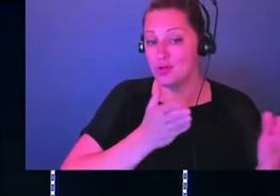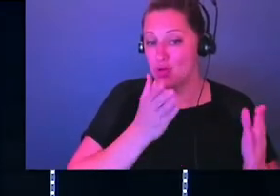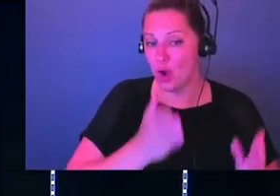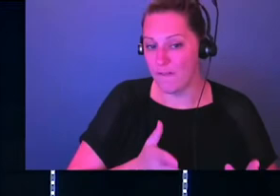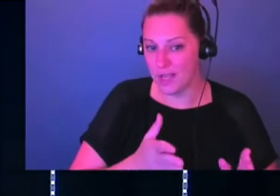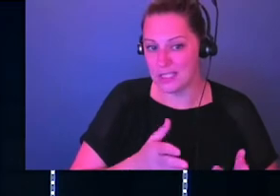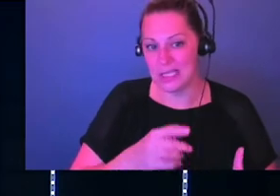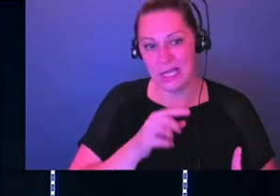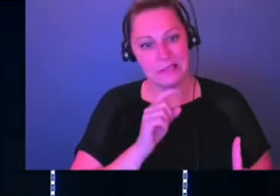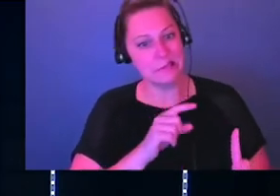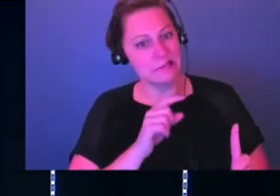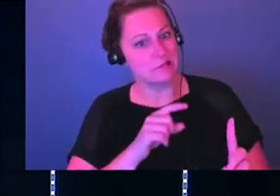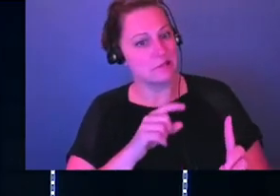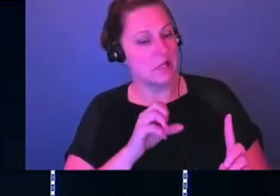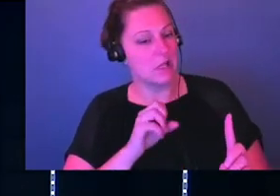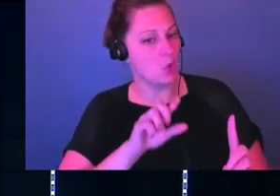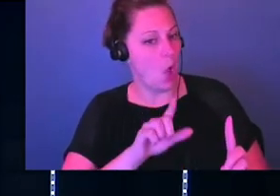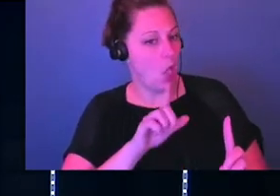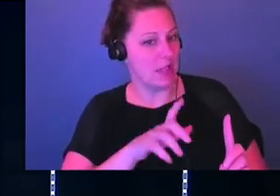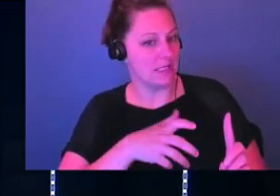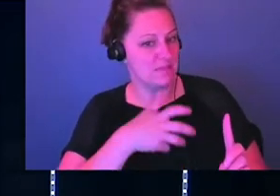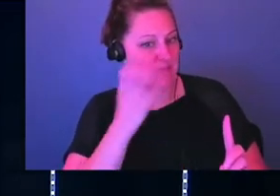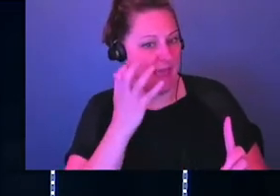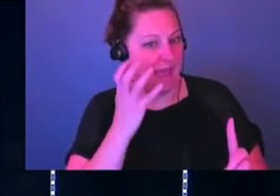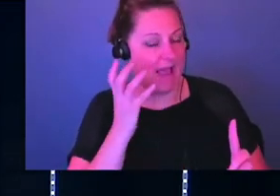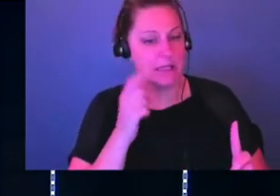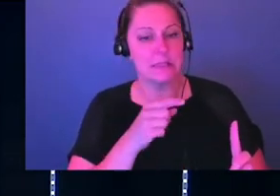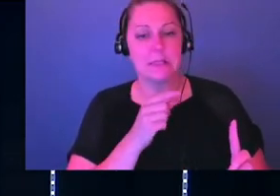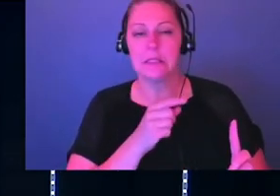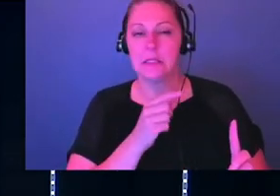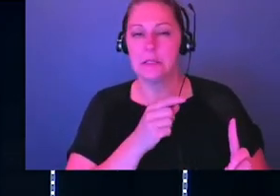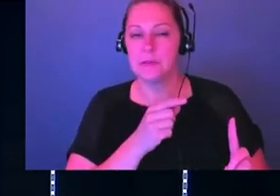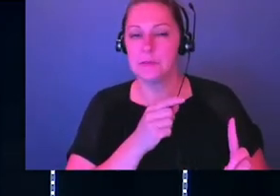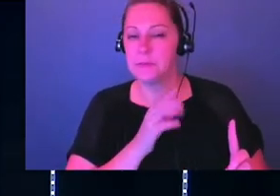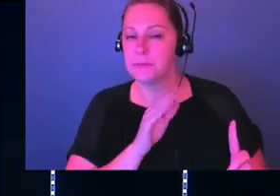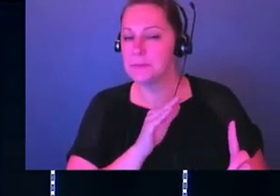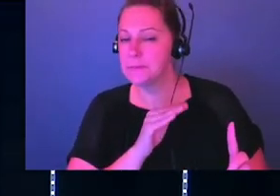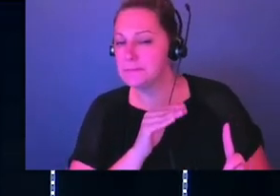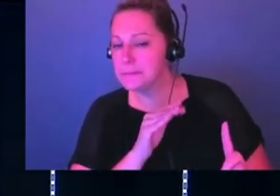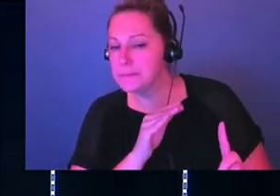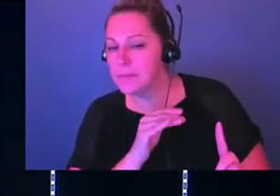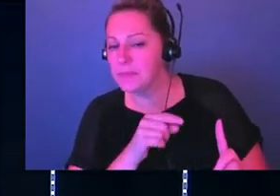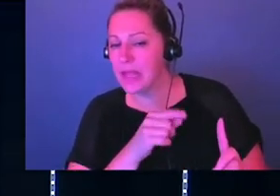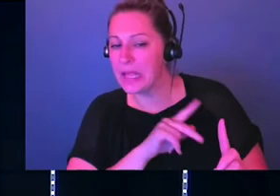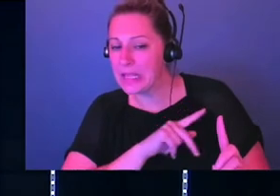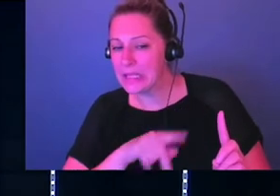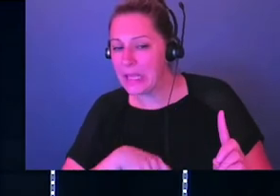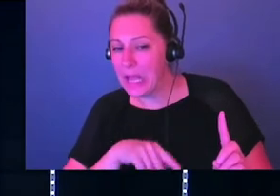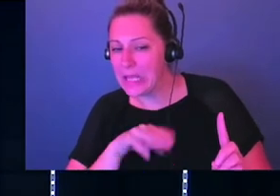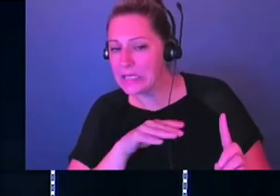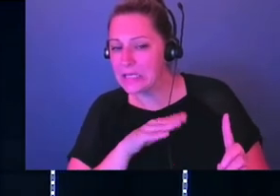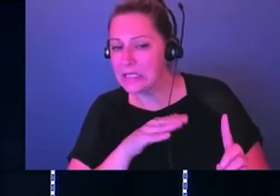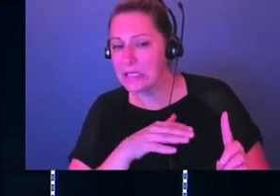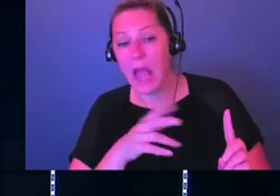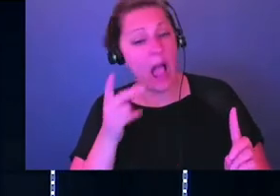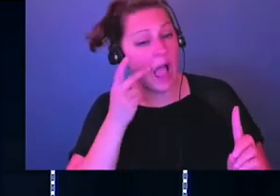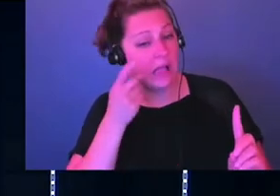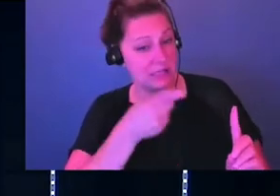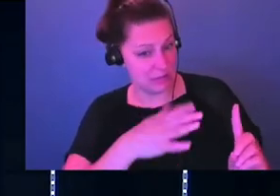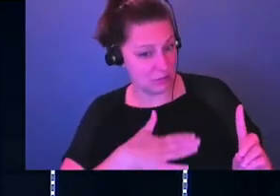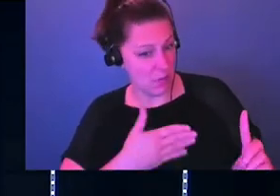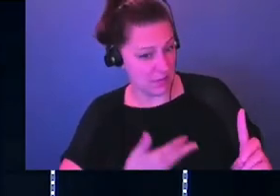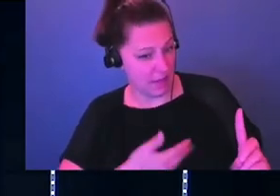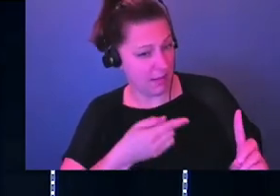he's like, all right, Saul's getting mad. So maybe what should happen is he goes to Saul and he goes, hey, King Saul, I see that you're getting upset.